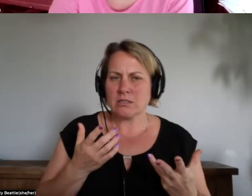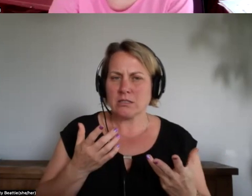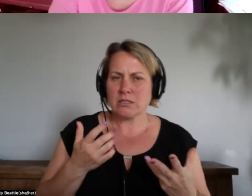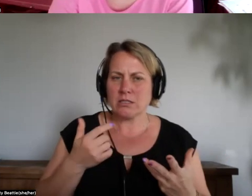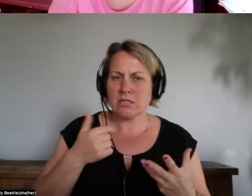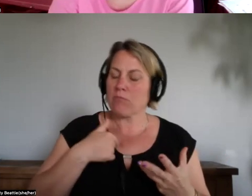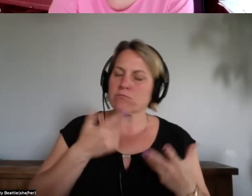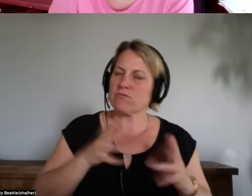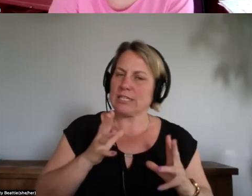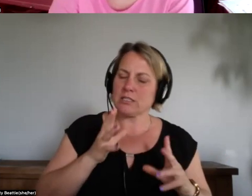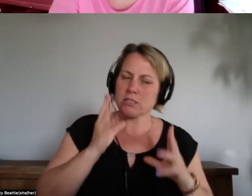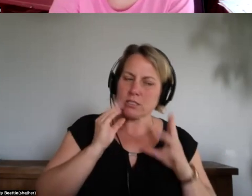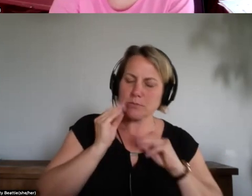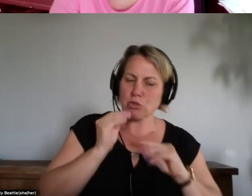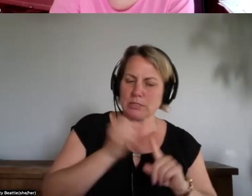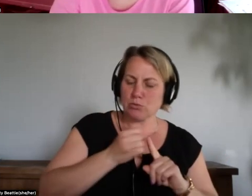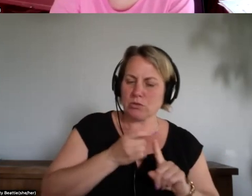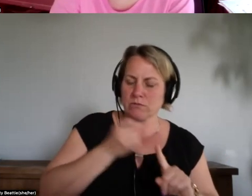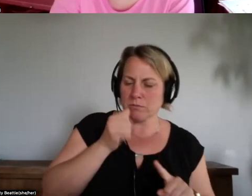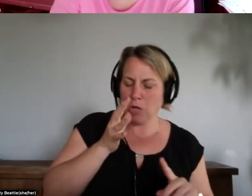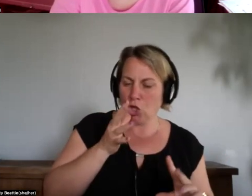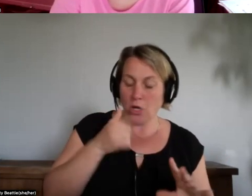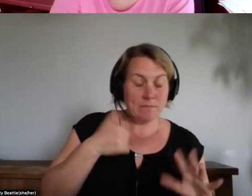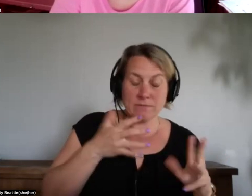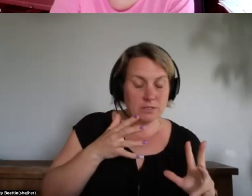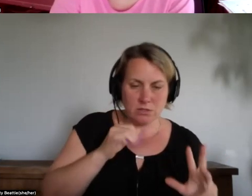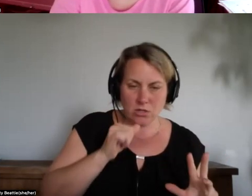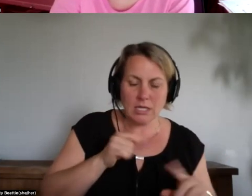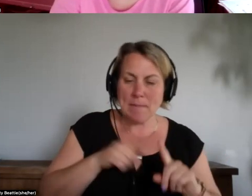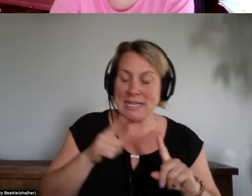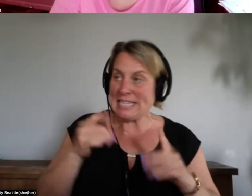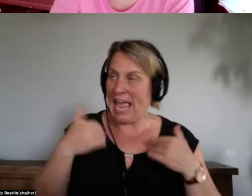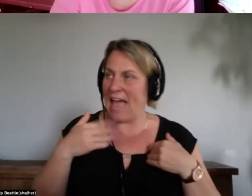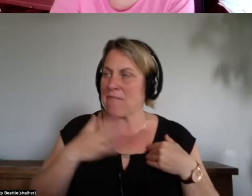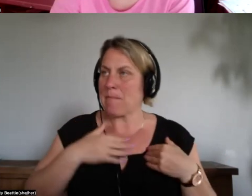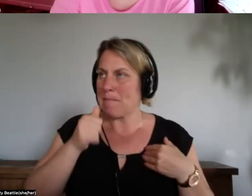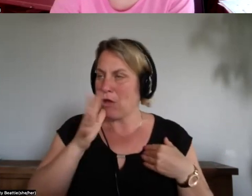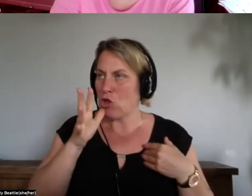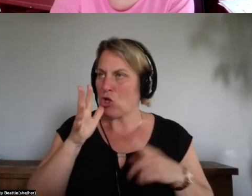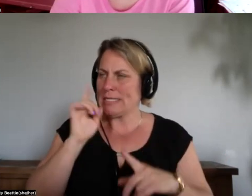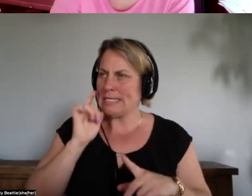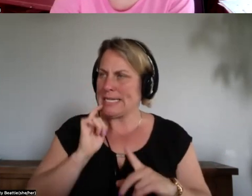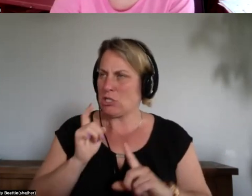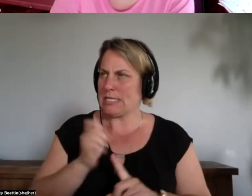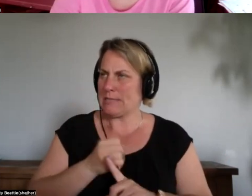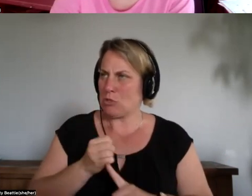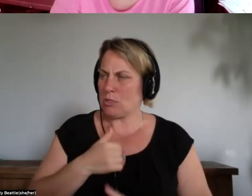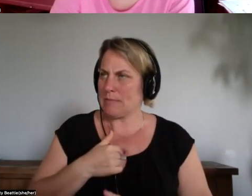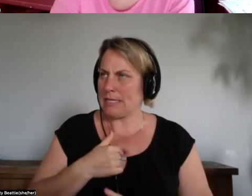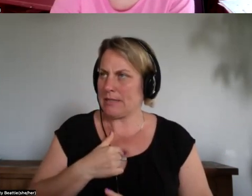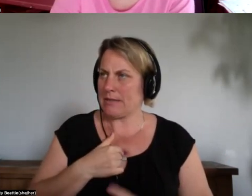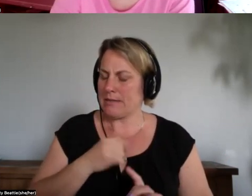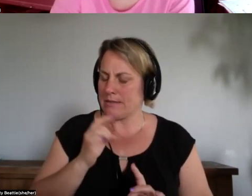experienced to have my mother sexually abuse me is an incredible